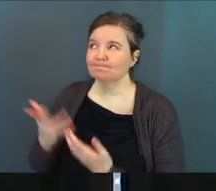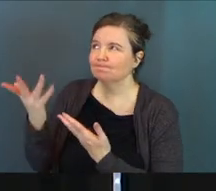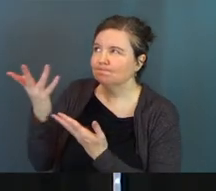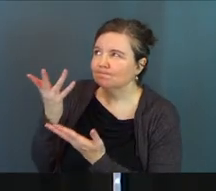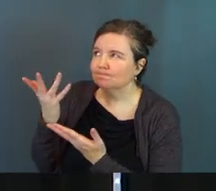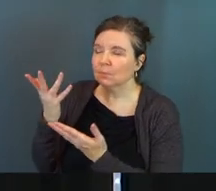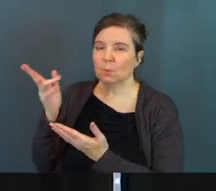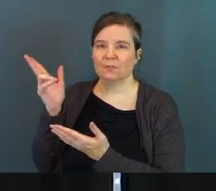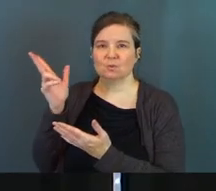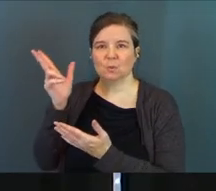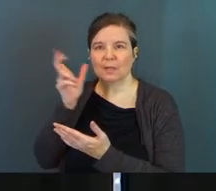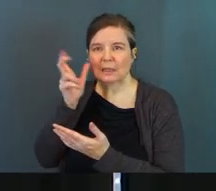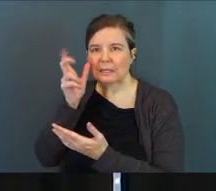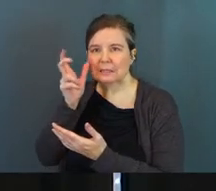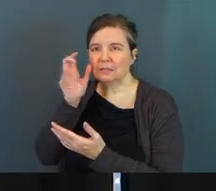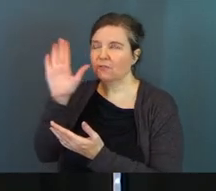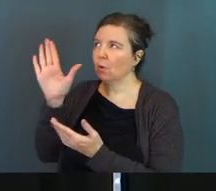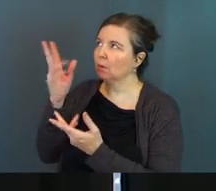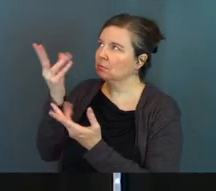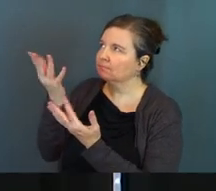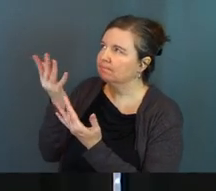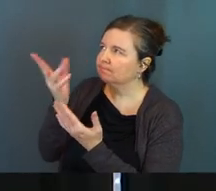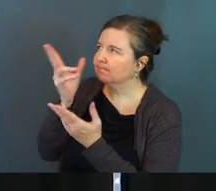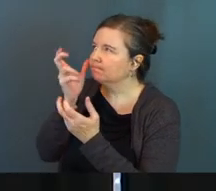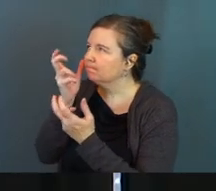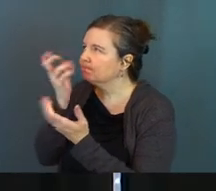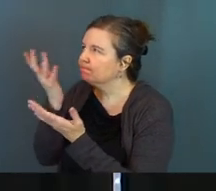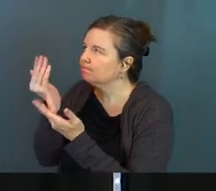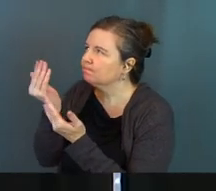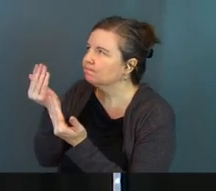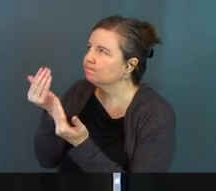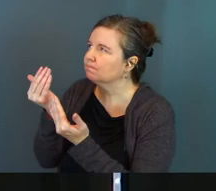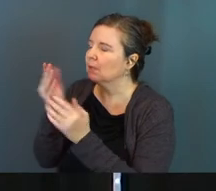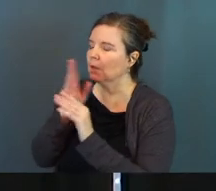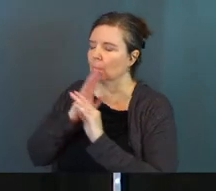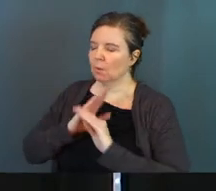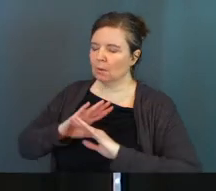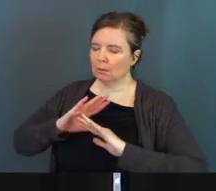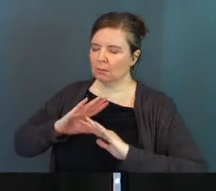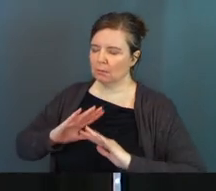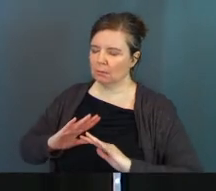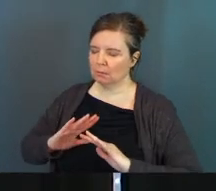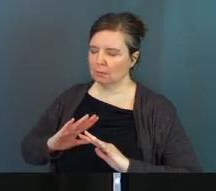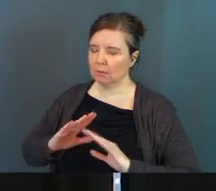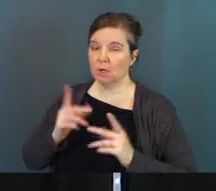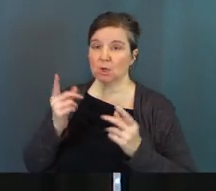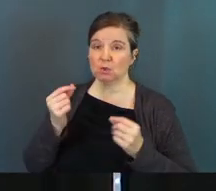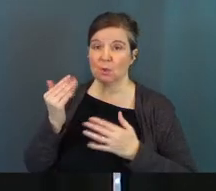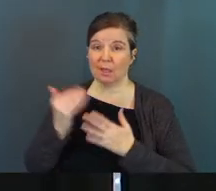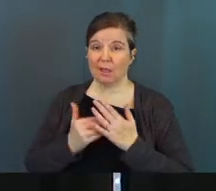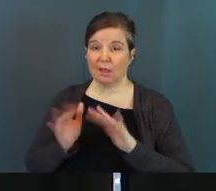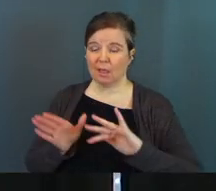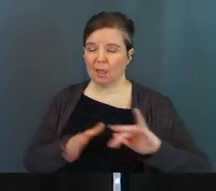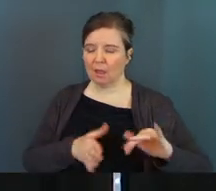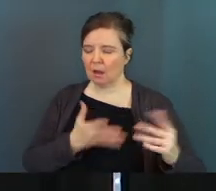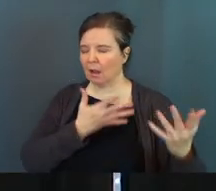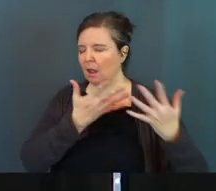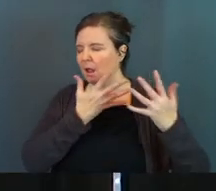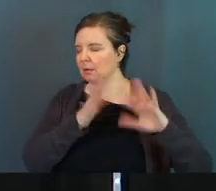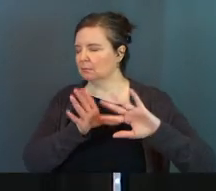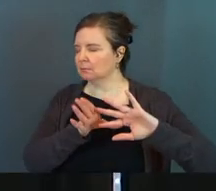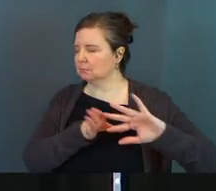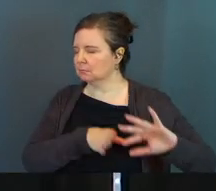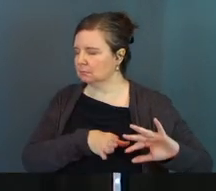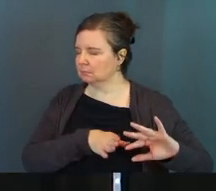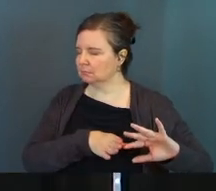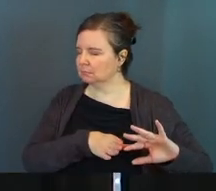We have to listen for His voice. We have to quiet ourselves, put away the to-do list, put away all the rushing, put away all the other